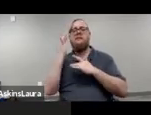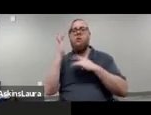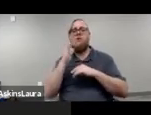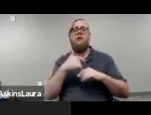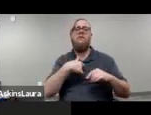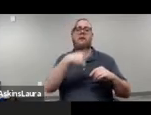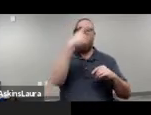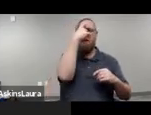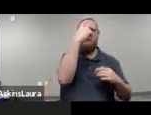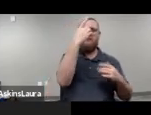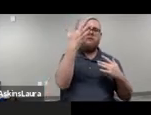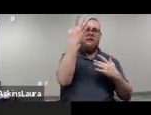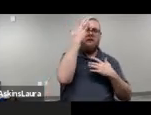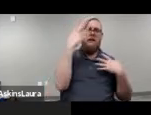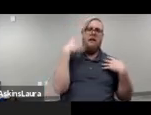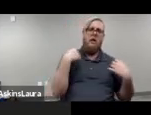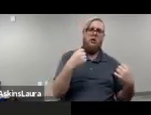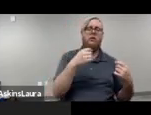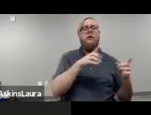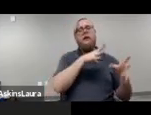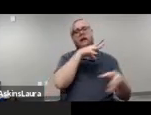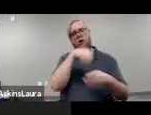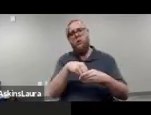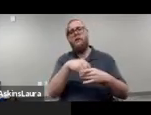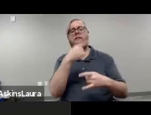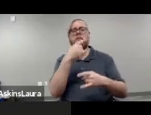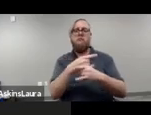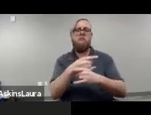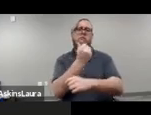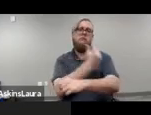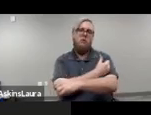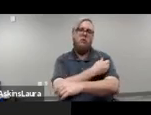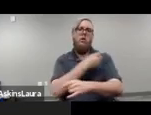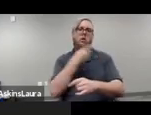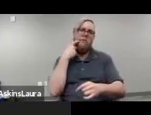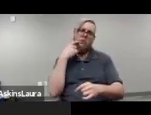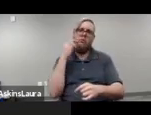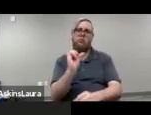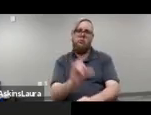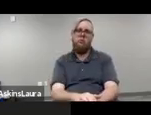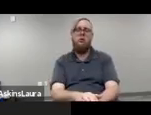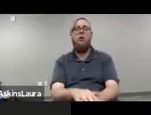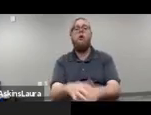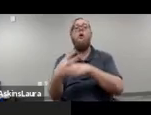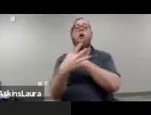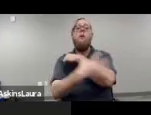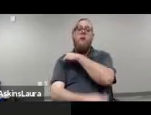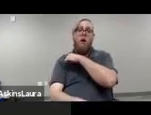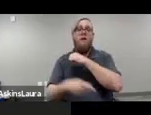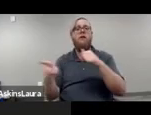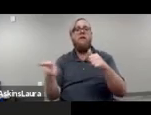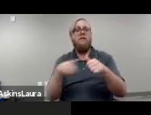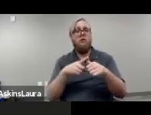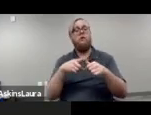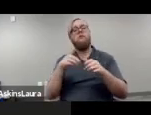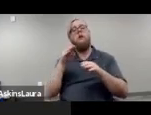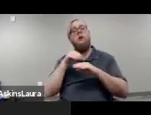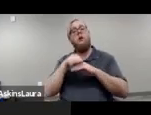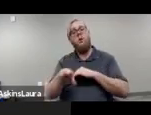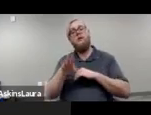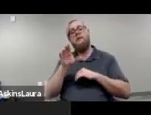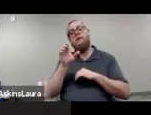condition co-occurring with, um, an alcohol or substance use disorder. So poverty, first of all. According to